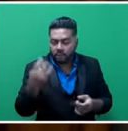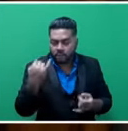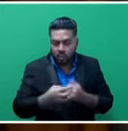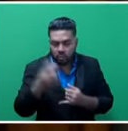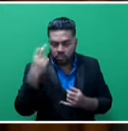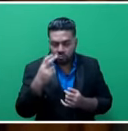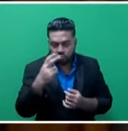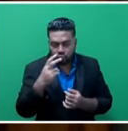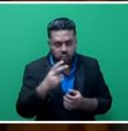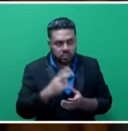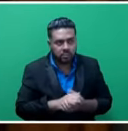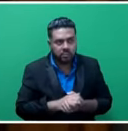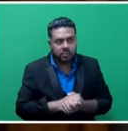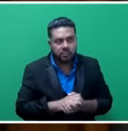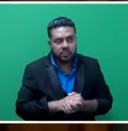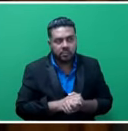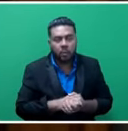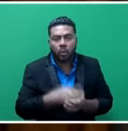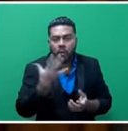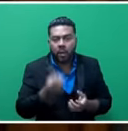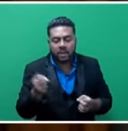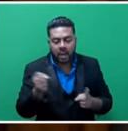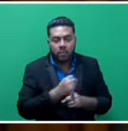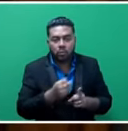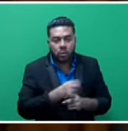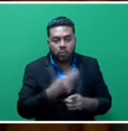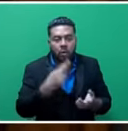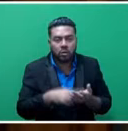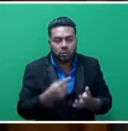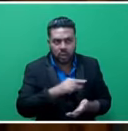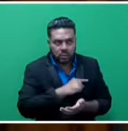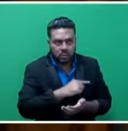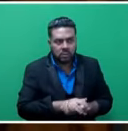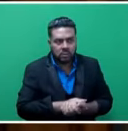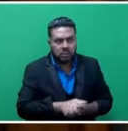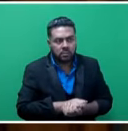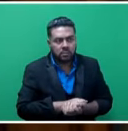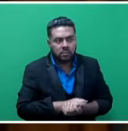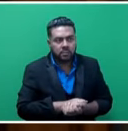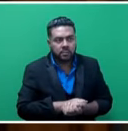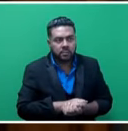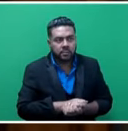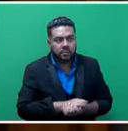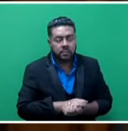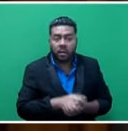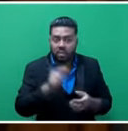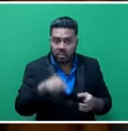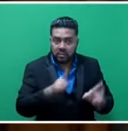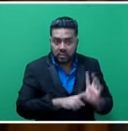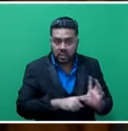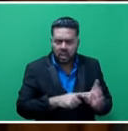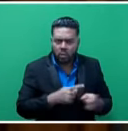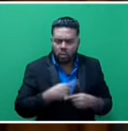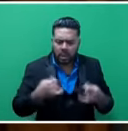centralize grants when there is an abuse reported to us by the audit team. This year, we